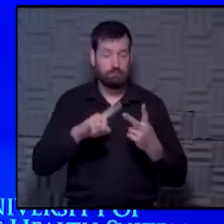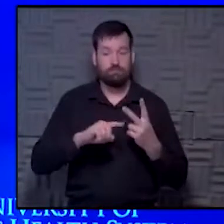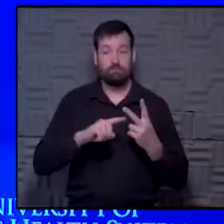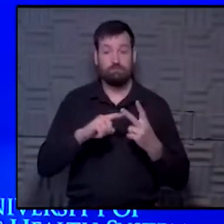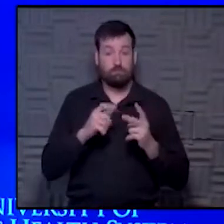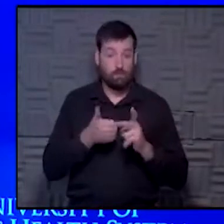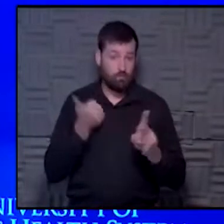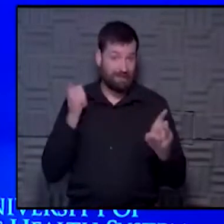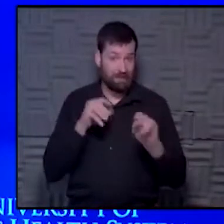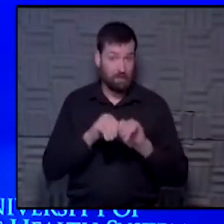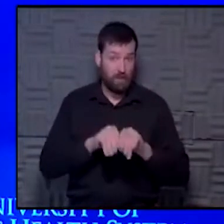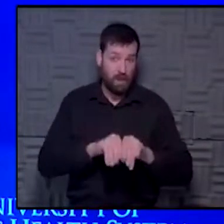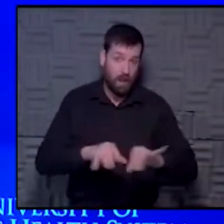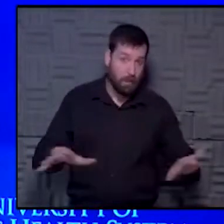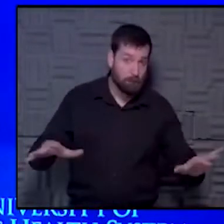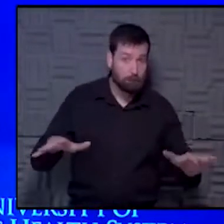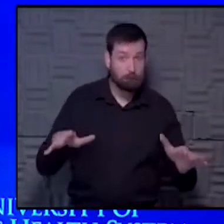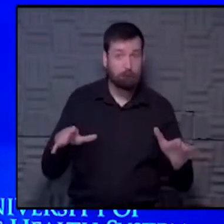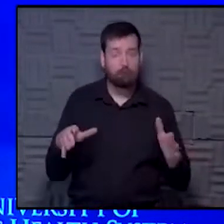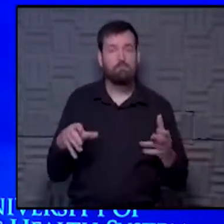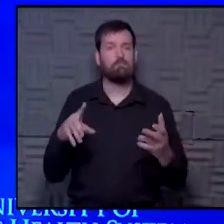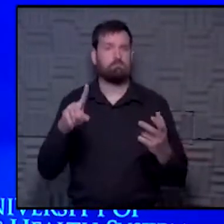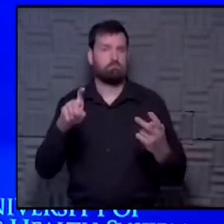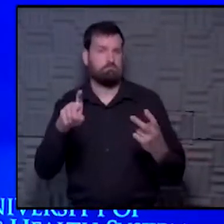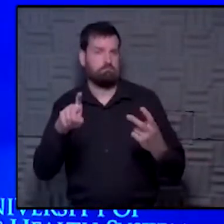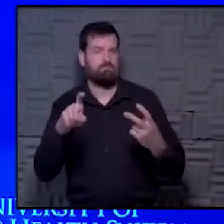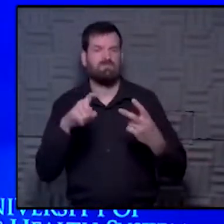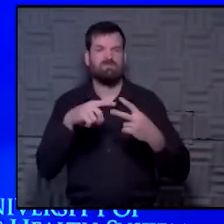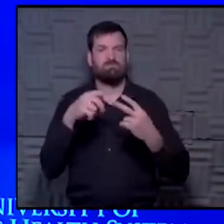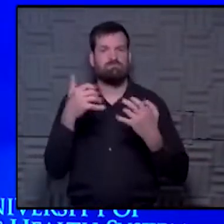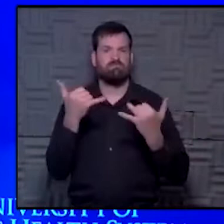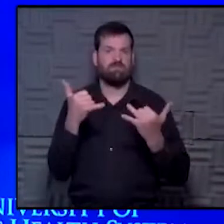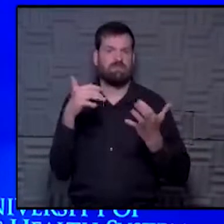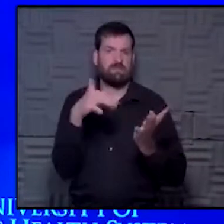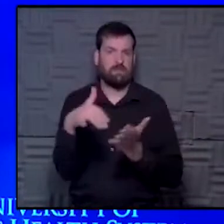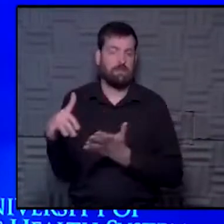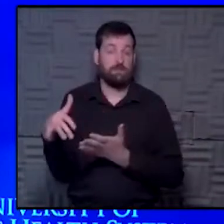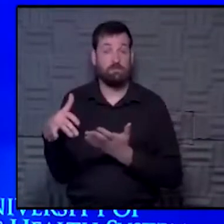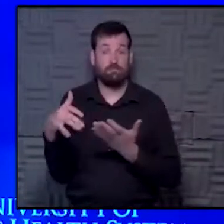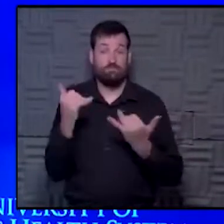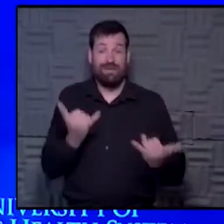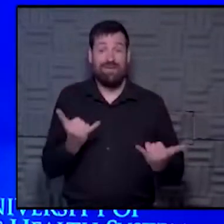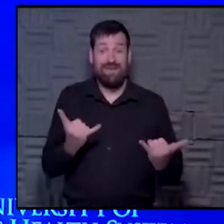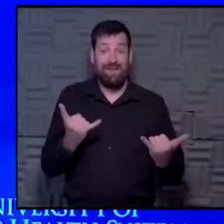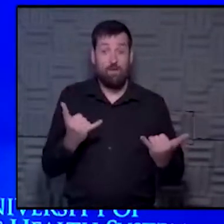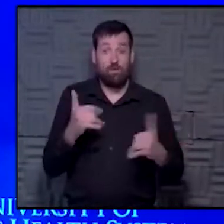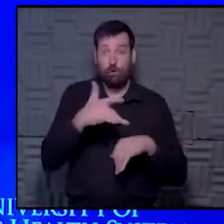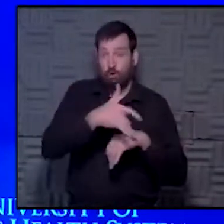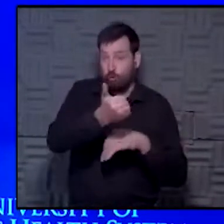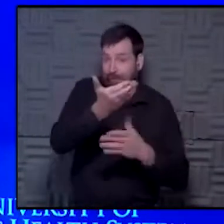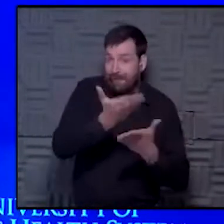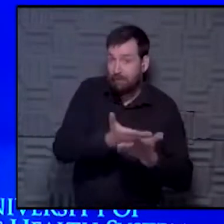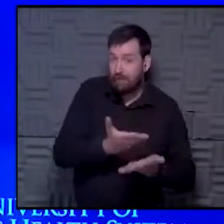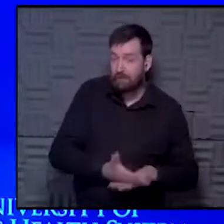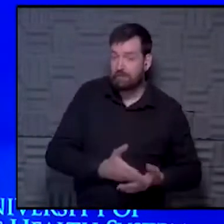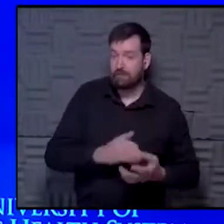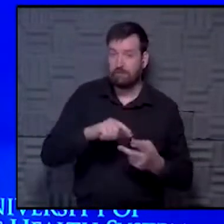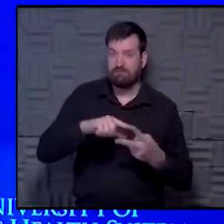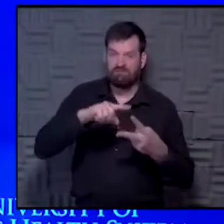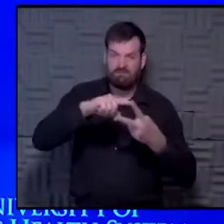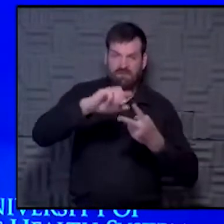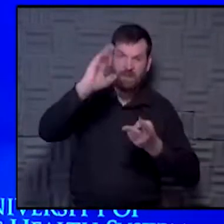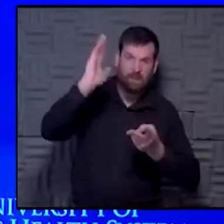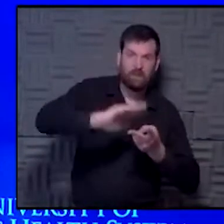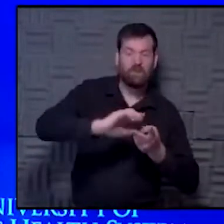prevent transmission in those cases? And the early evidence is very promising, that the reduction in